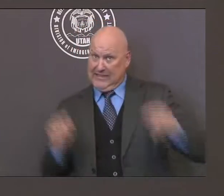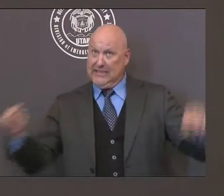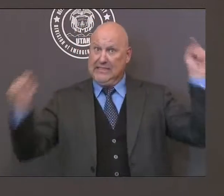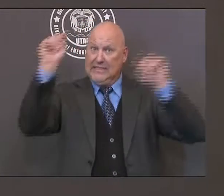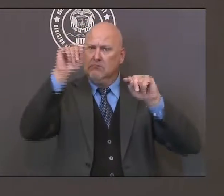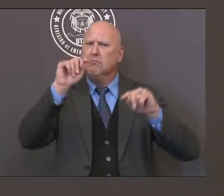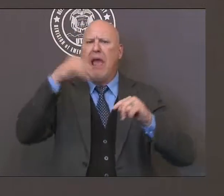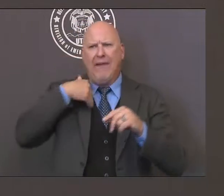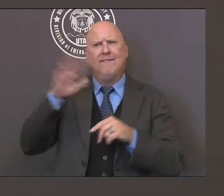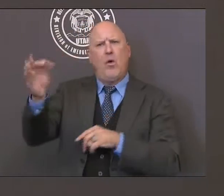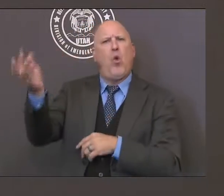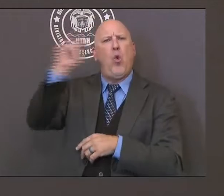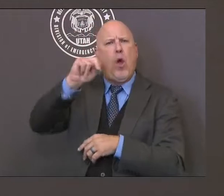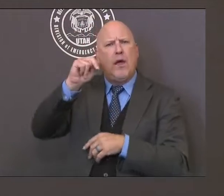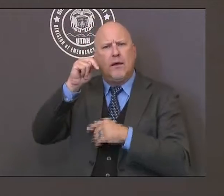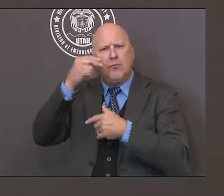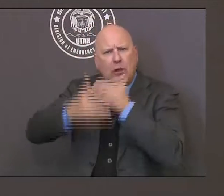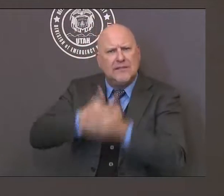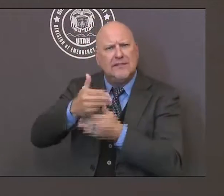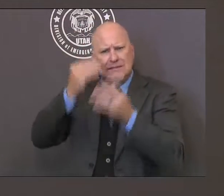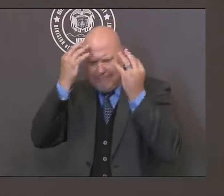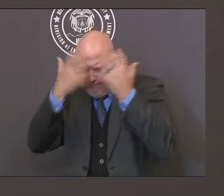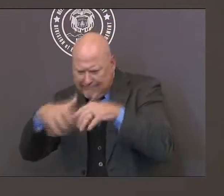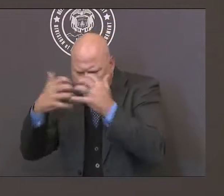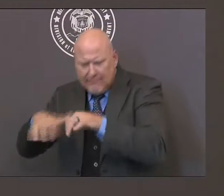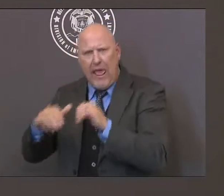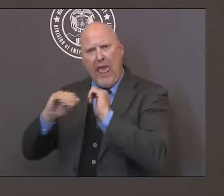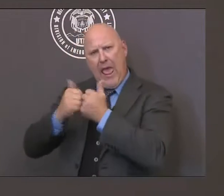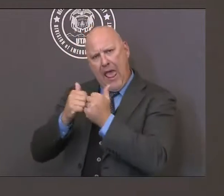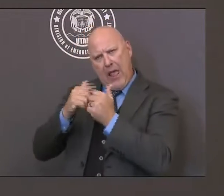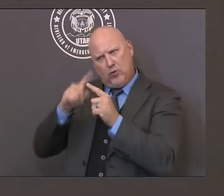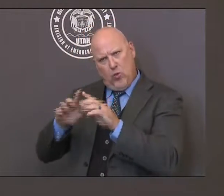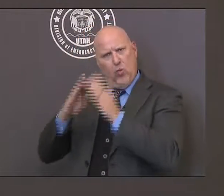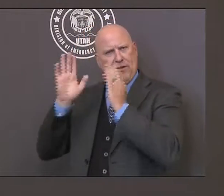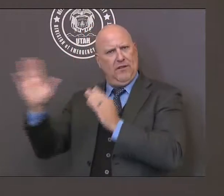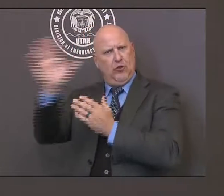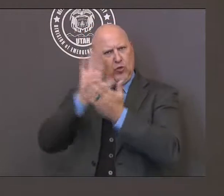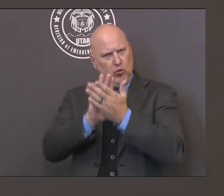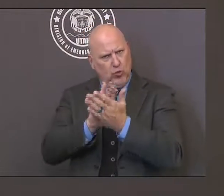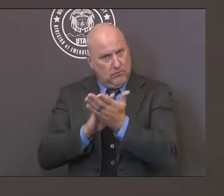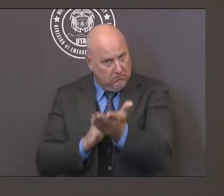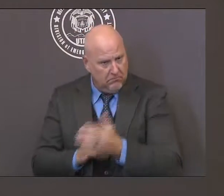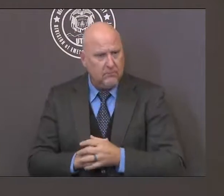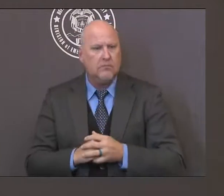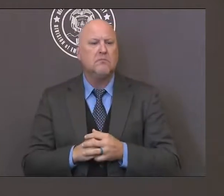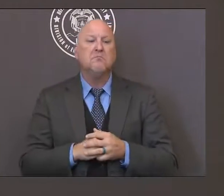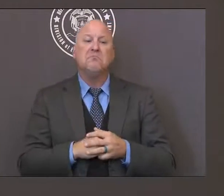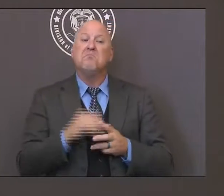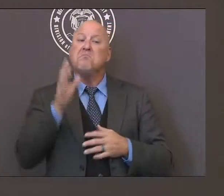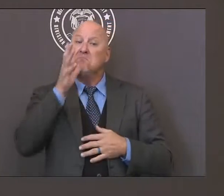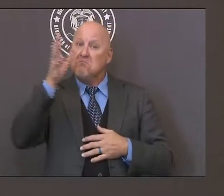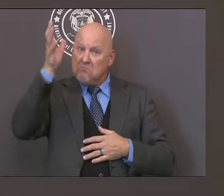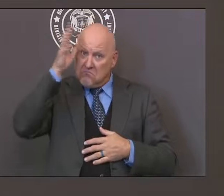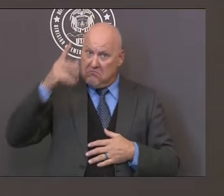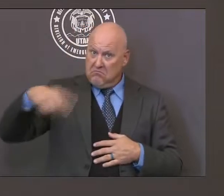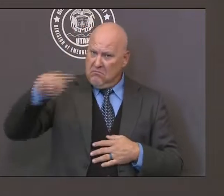to their school districts and look at their districts plans as they're making their own personal decisions about their kids returning to school